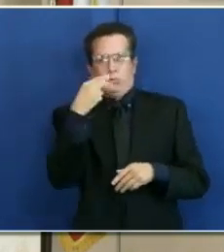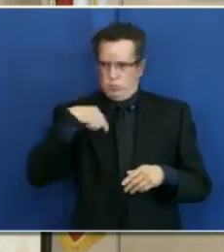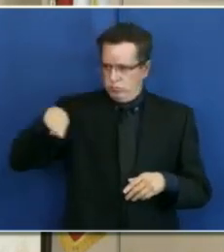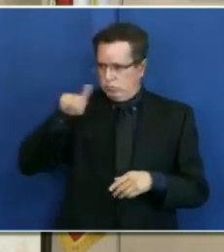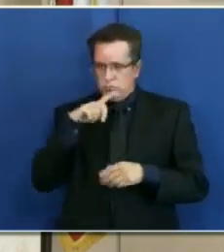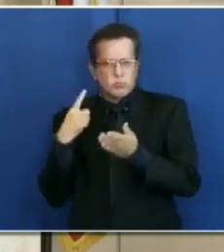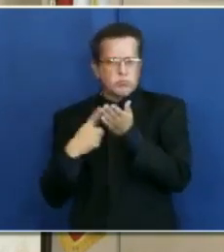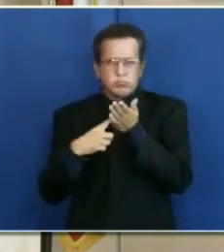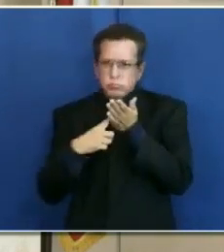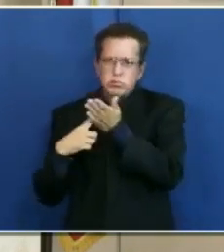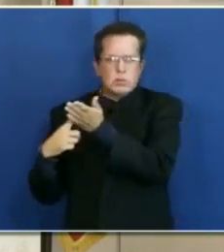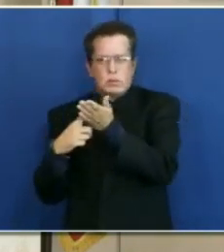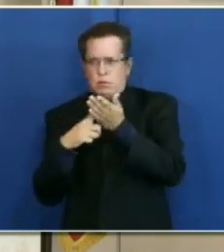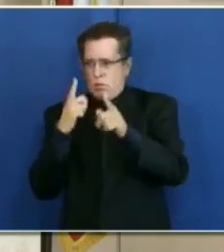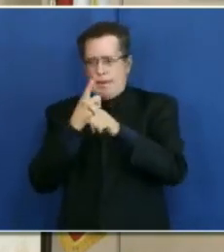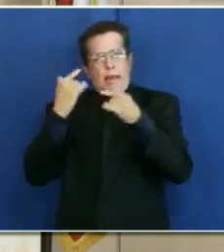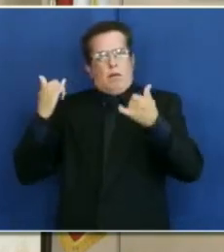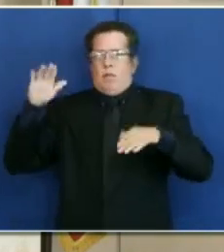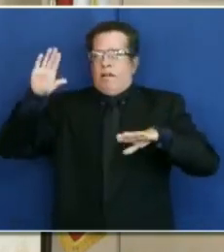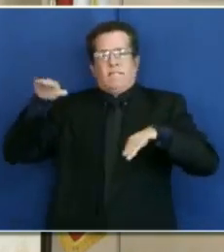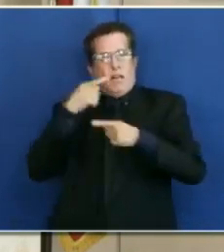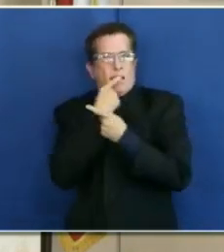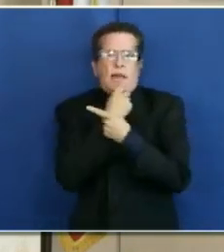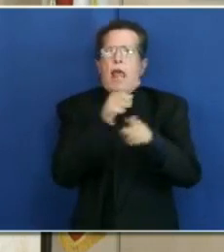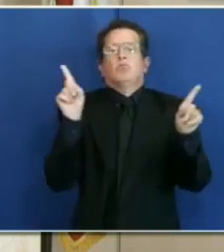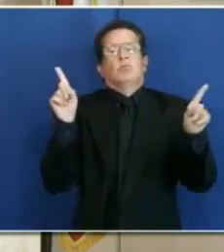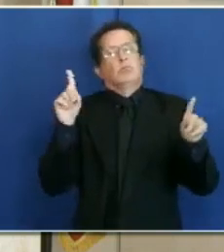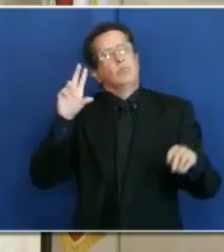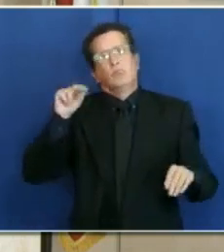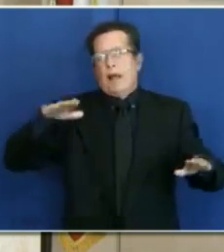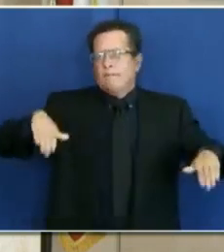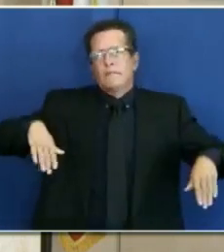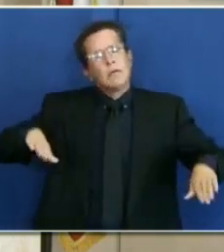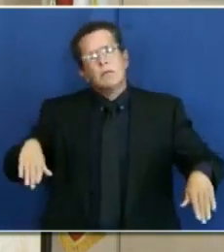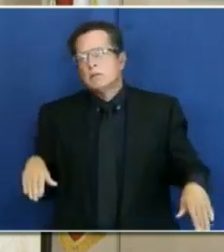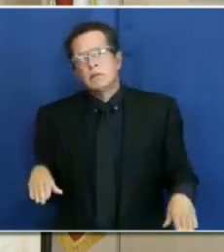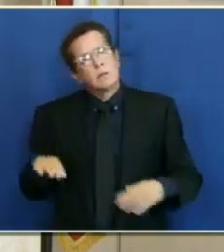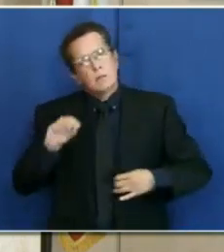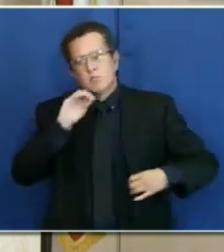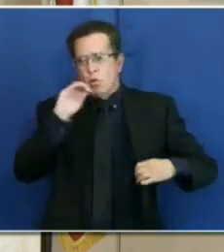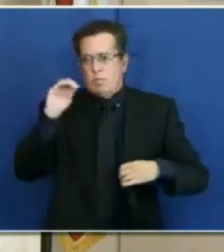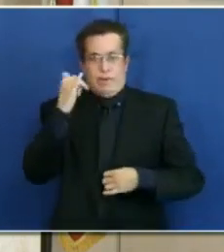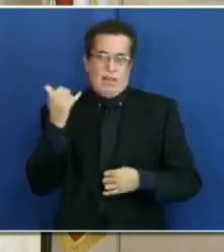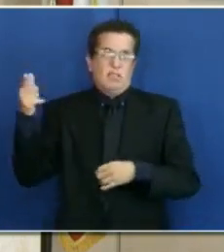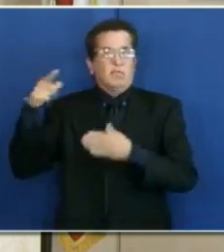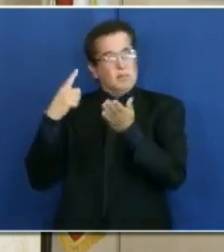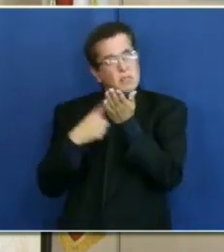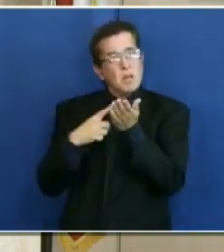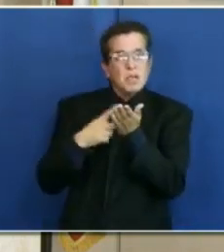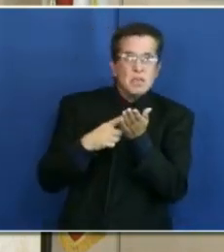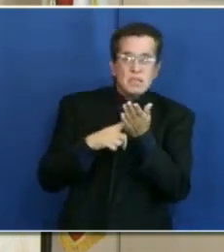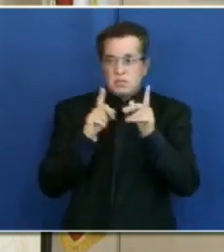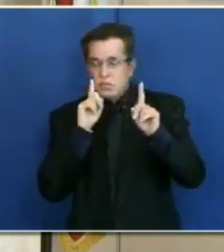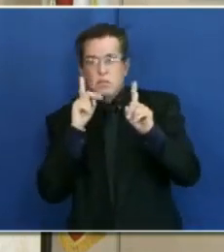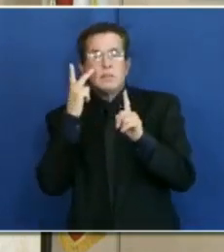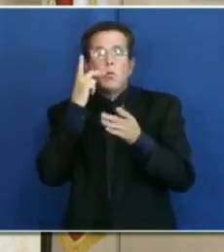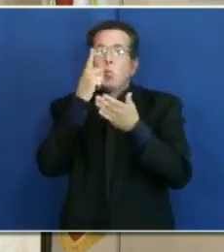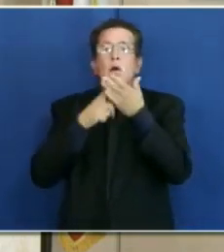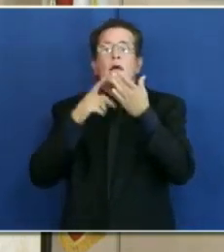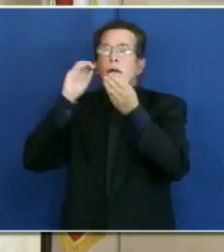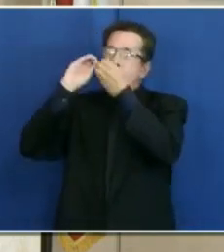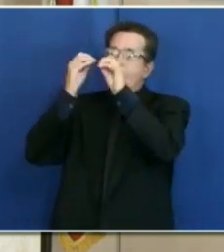there is no specific guidance that has been yet determined. There is dialogue about what types of metrics,